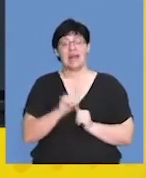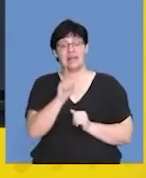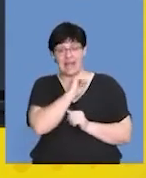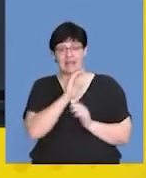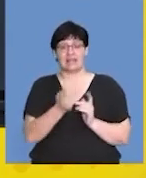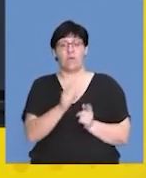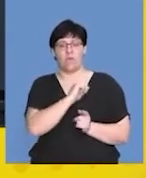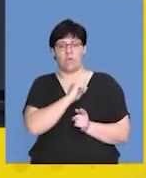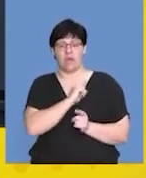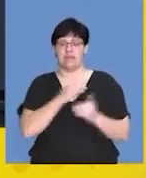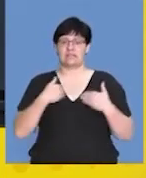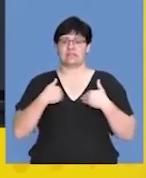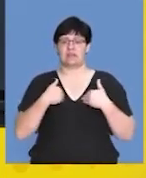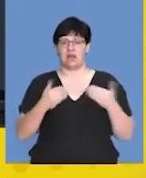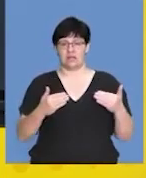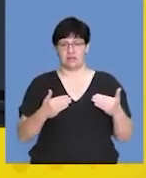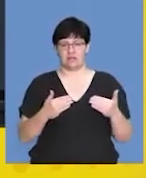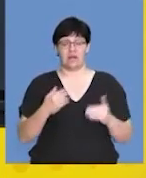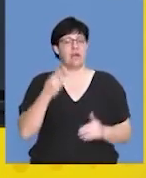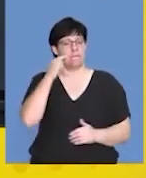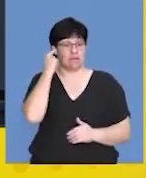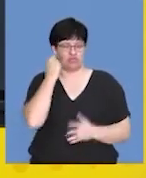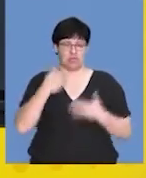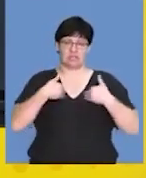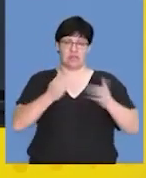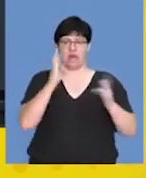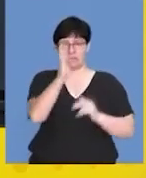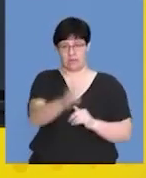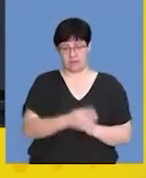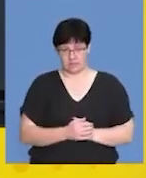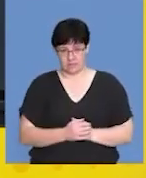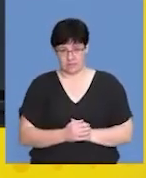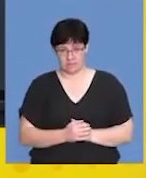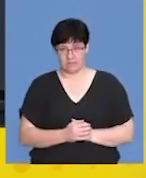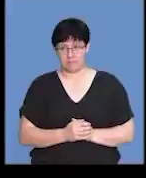initiates the start of menstruation. Okay.